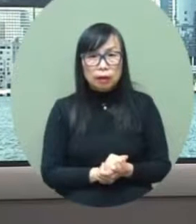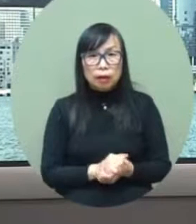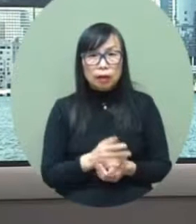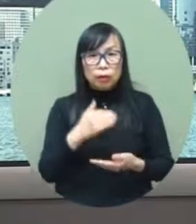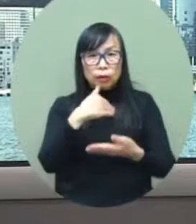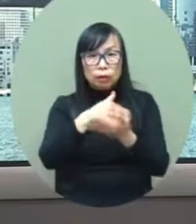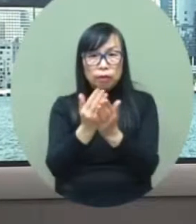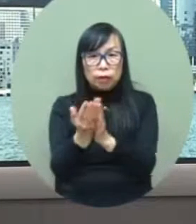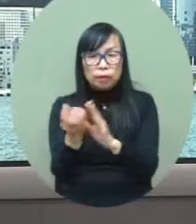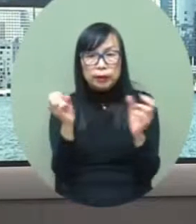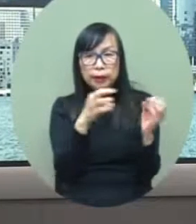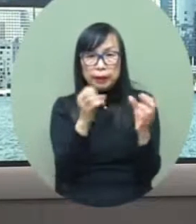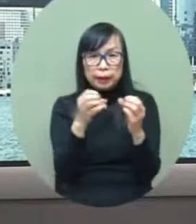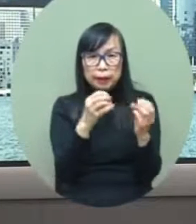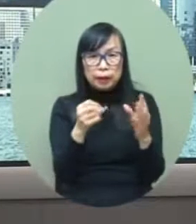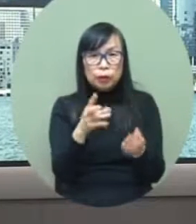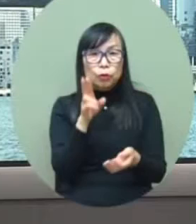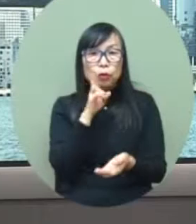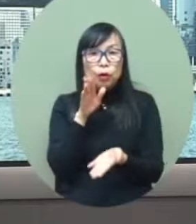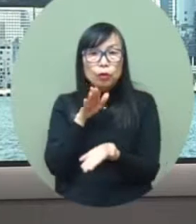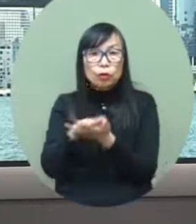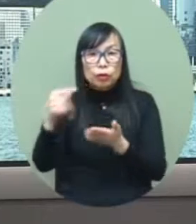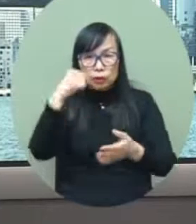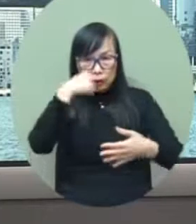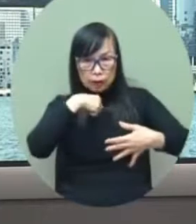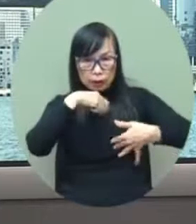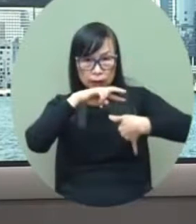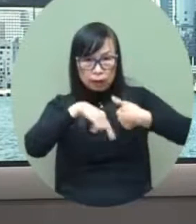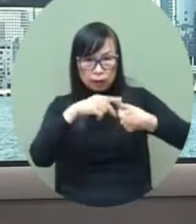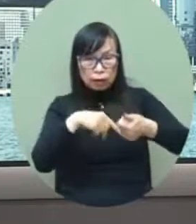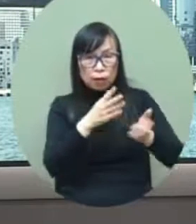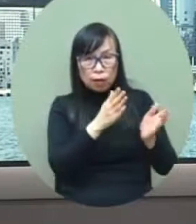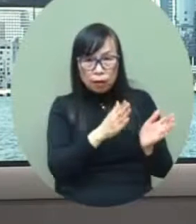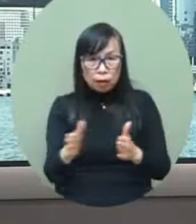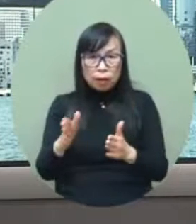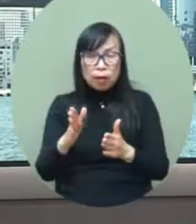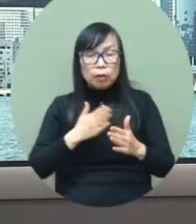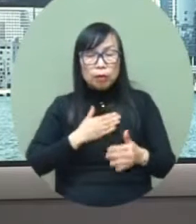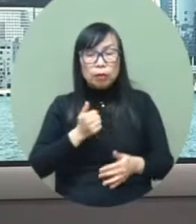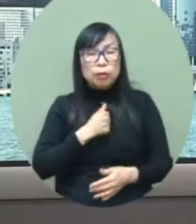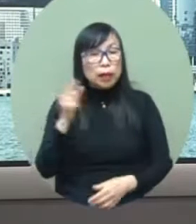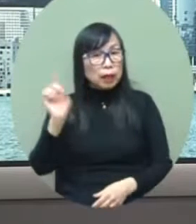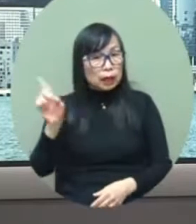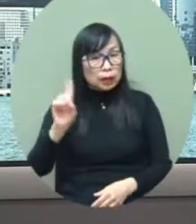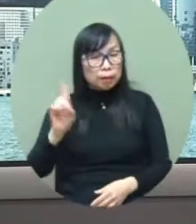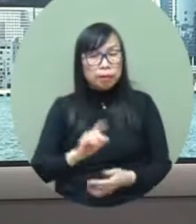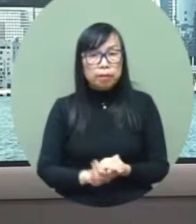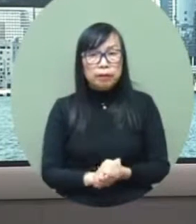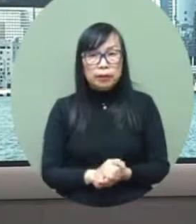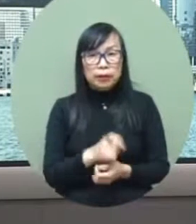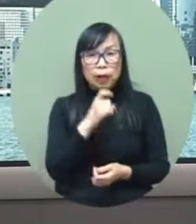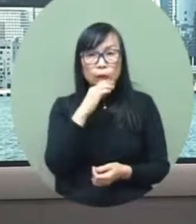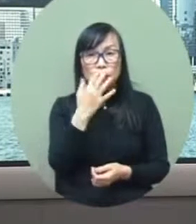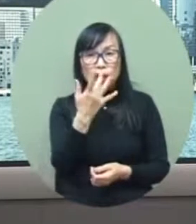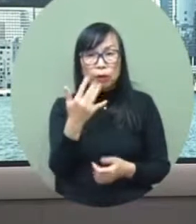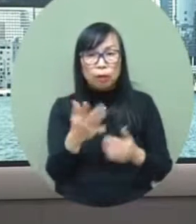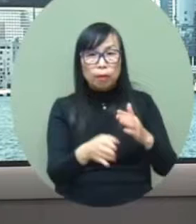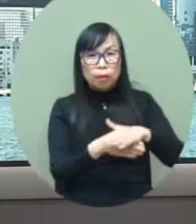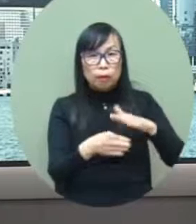talking about whether we able it with work. We have to it of programs.